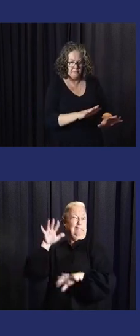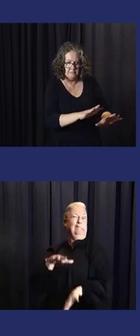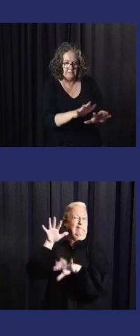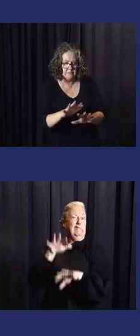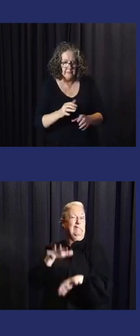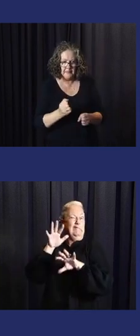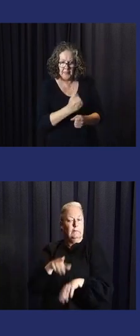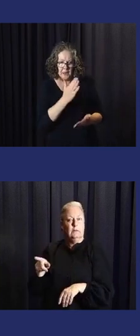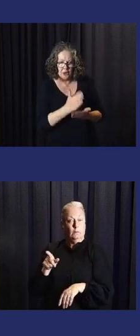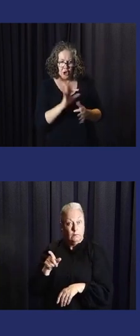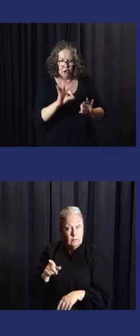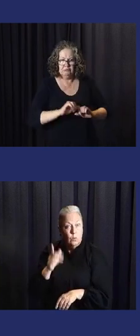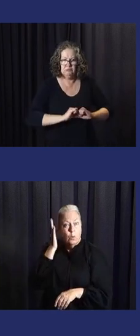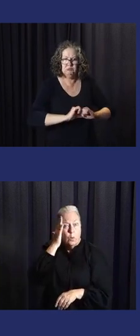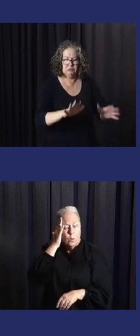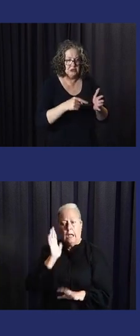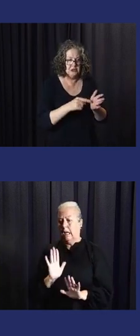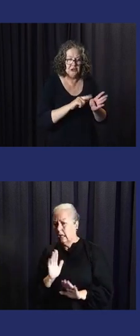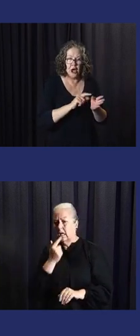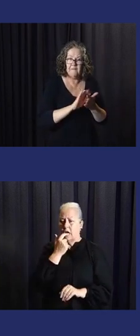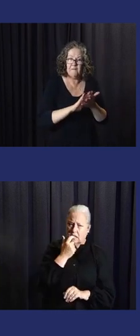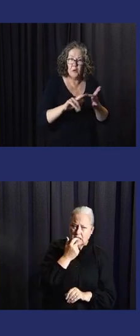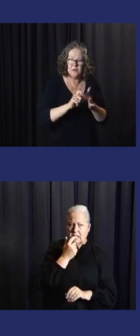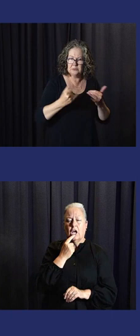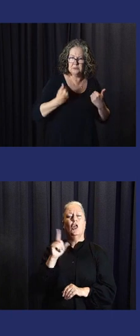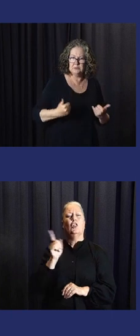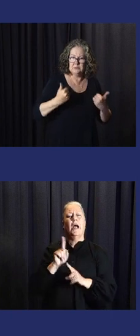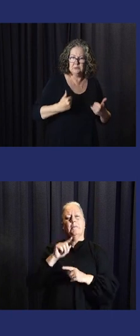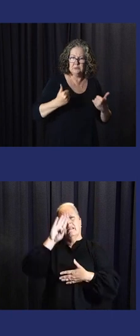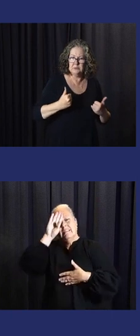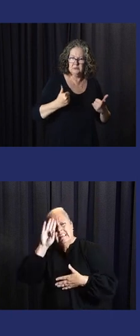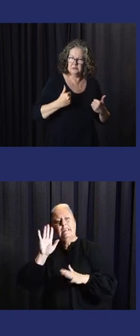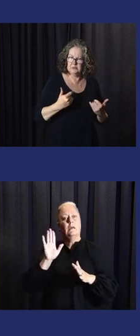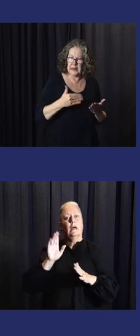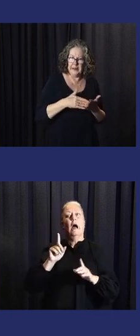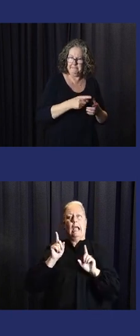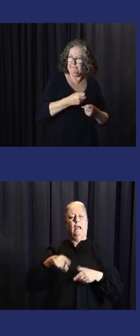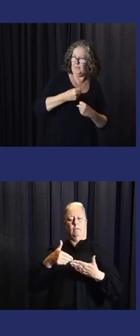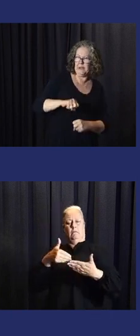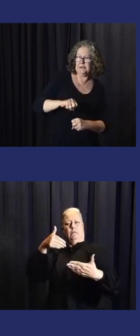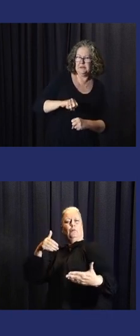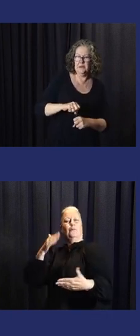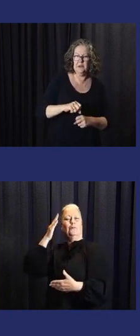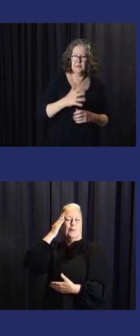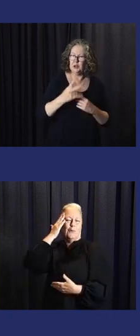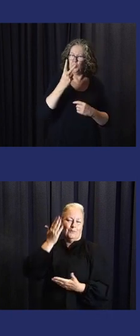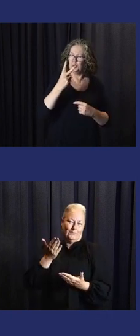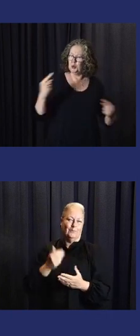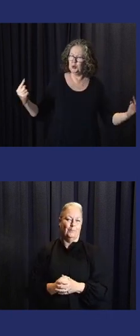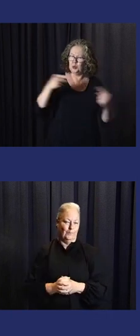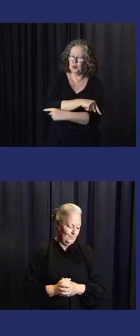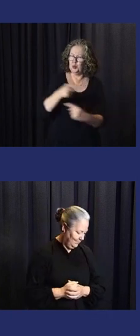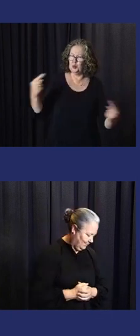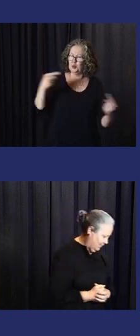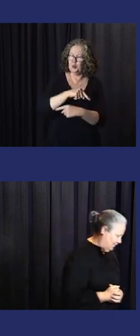five, six, seven days, they can effectively prevent health crises such as typhoid and leptospirosis,